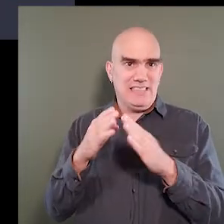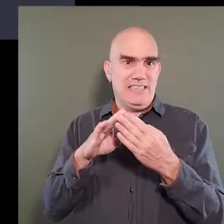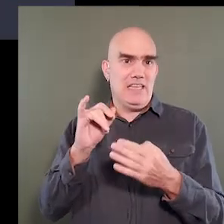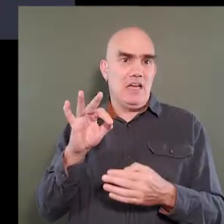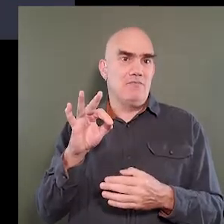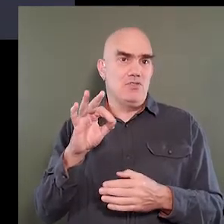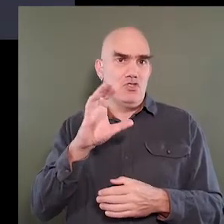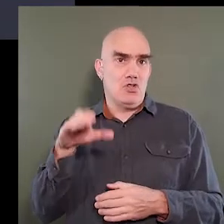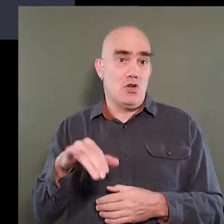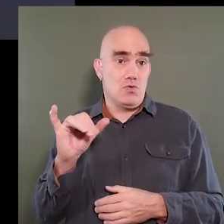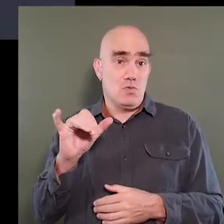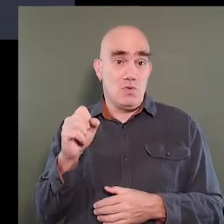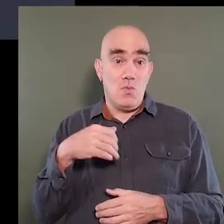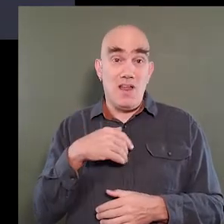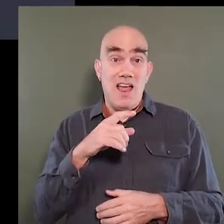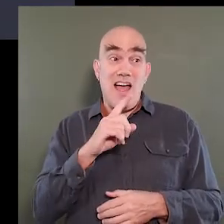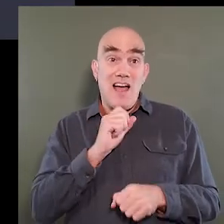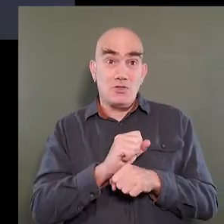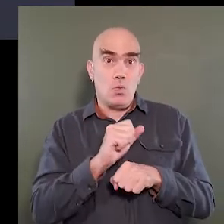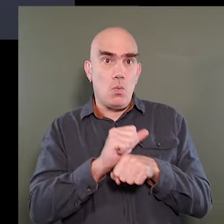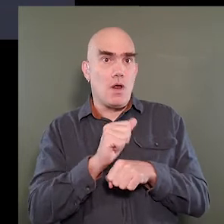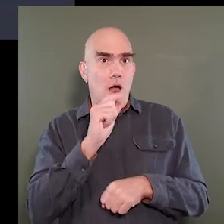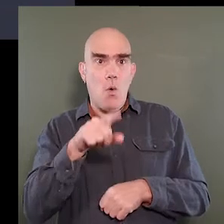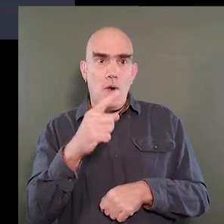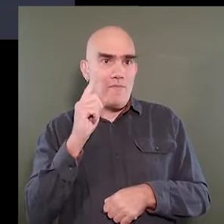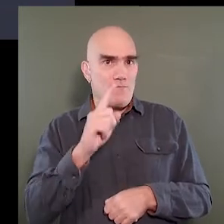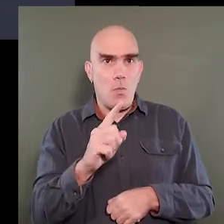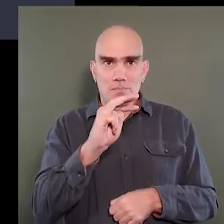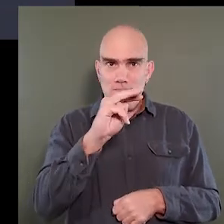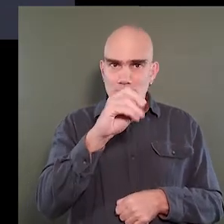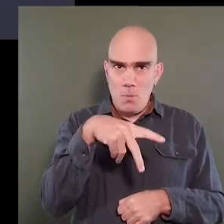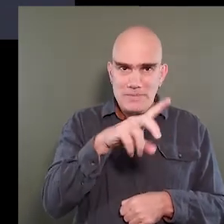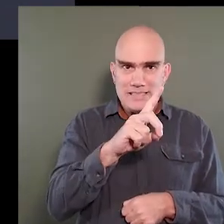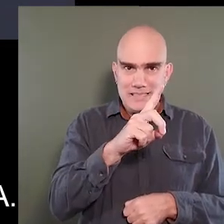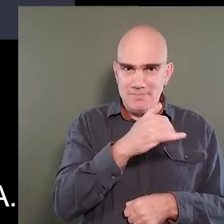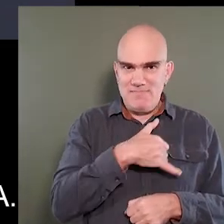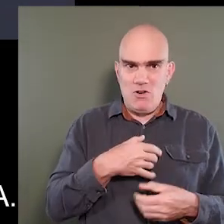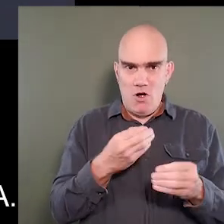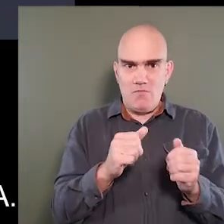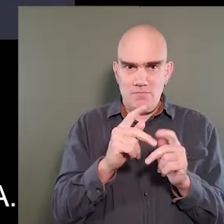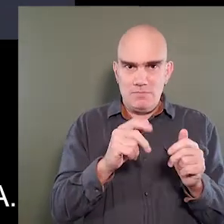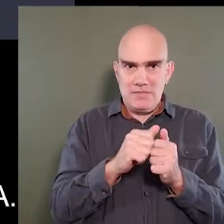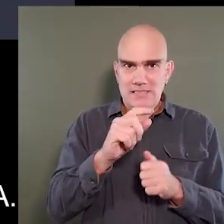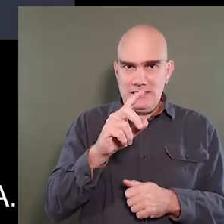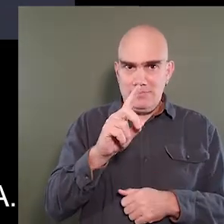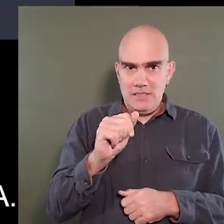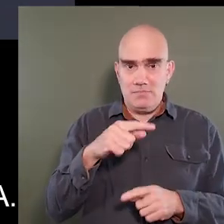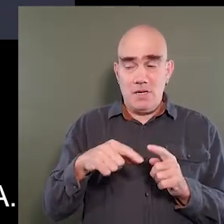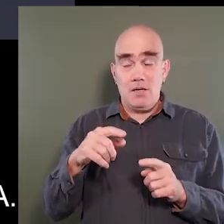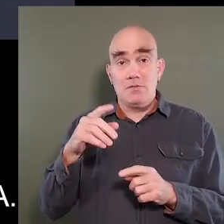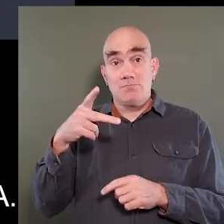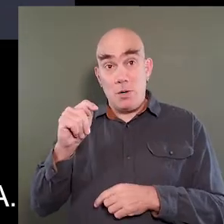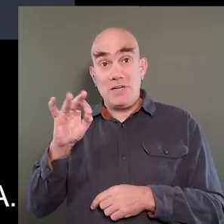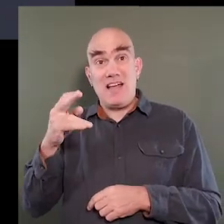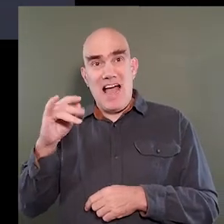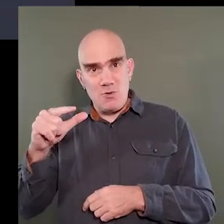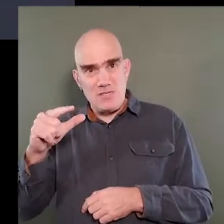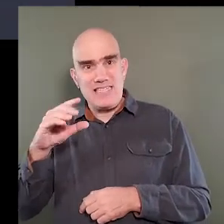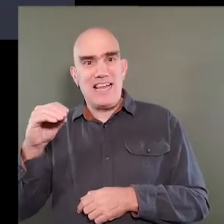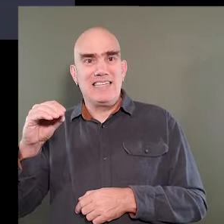of Chicago as well. So we actually do work for not only the mayor's office for people with disabilities, but the Department of Housing and the CHA.